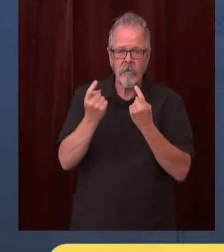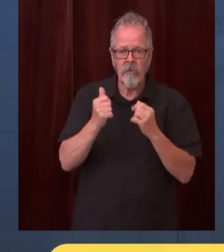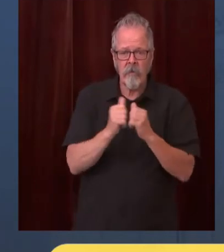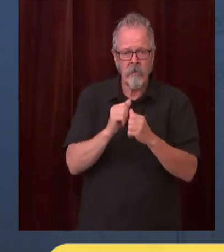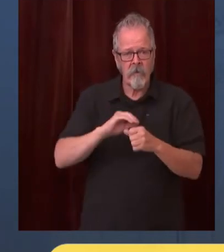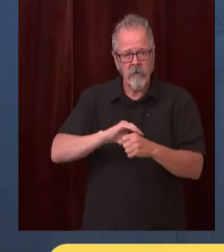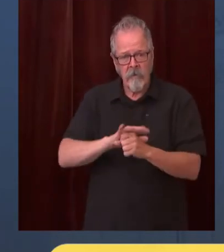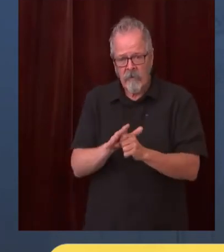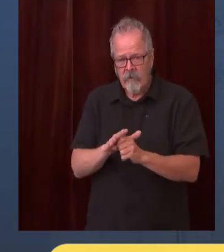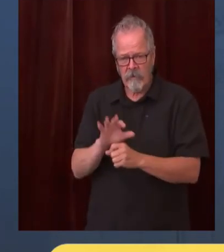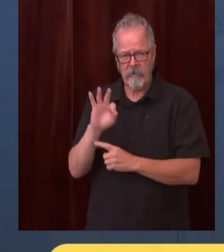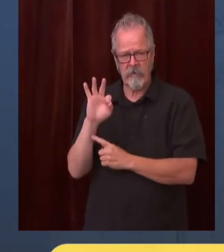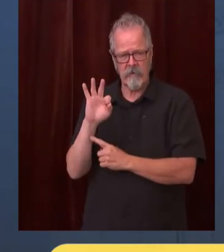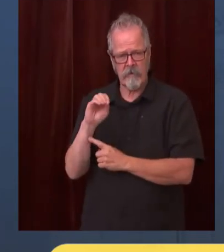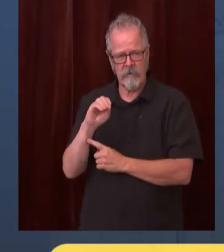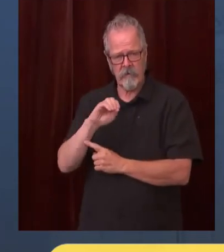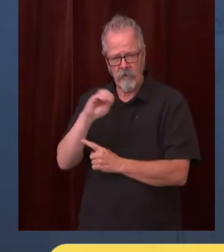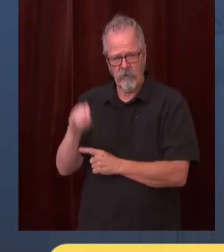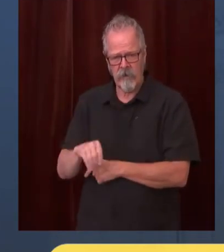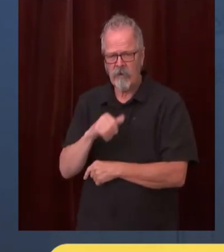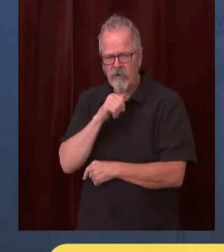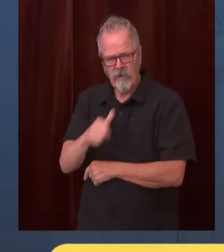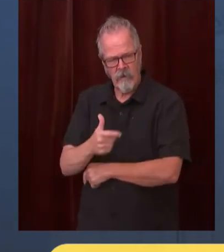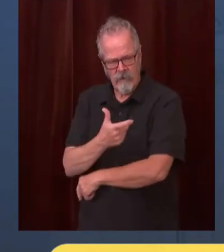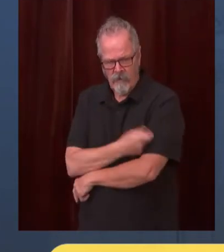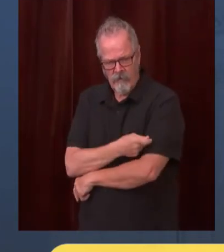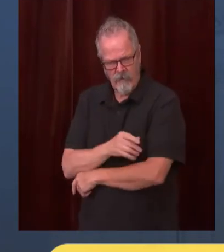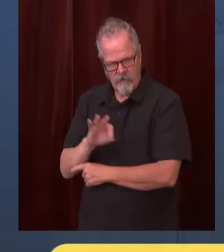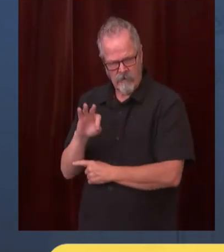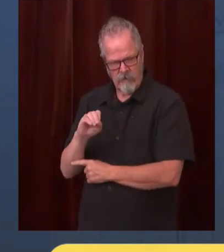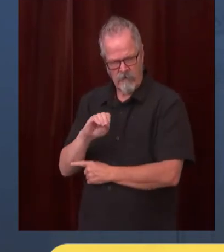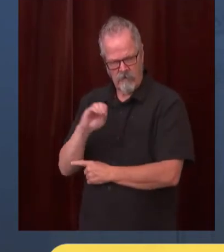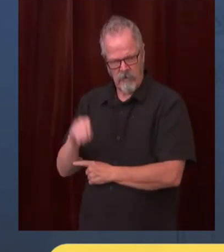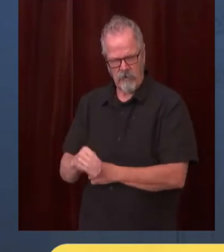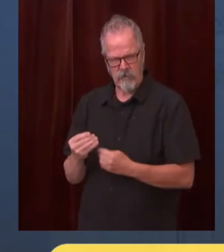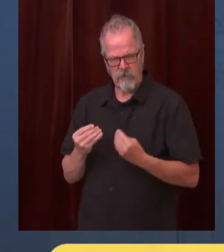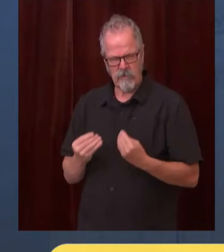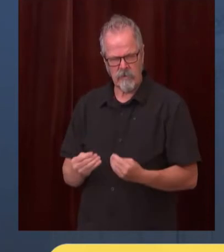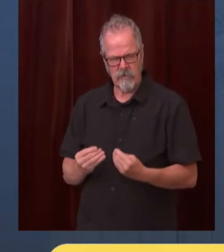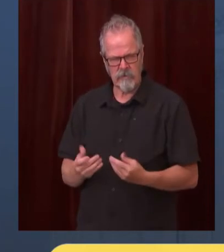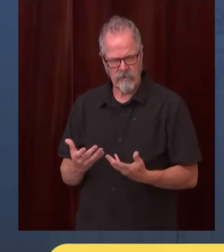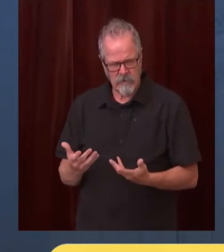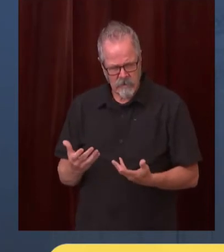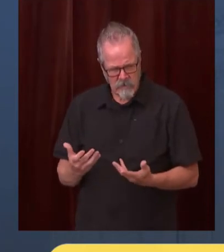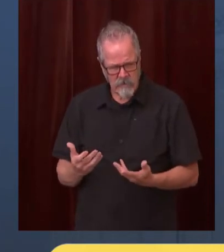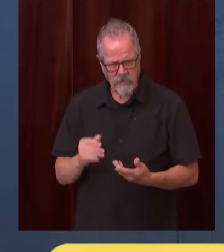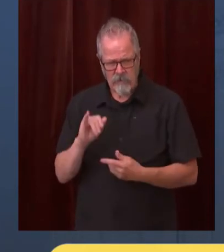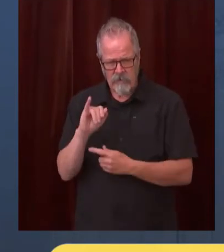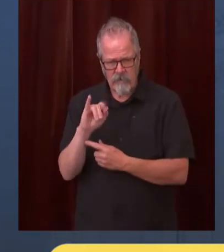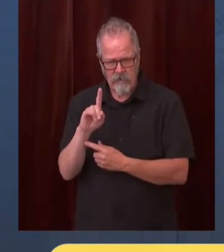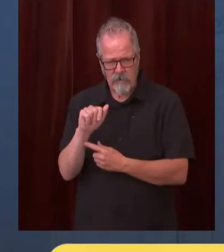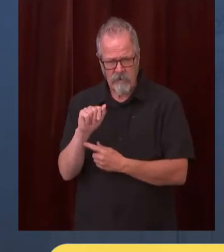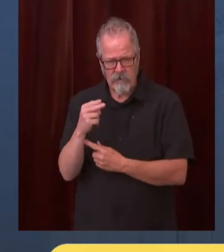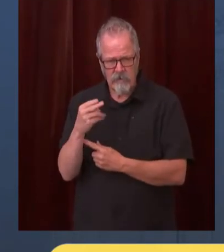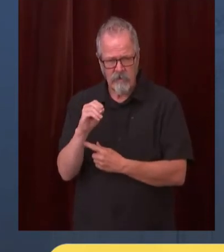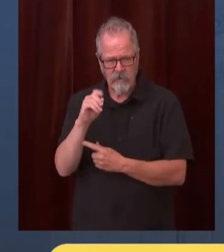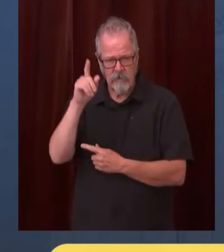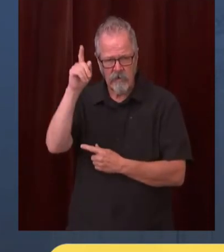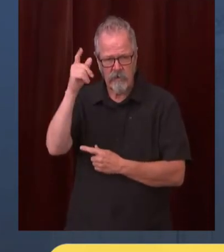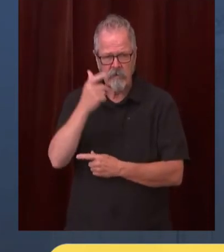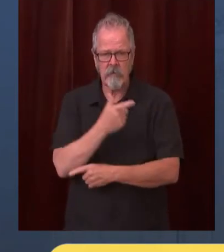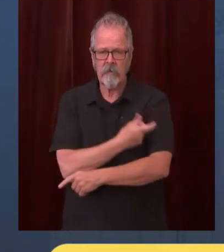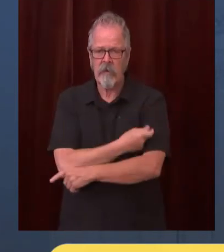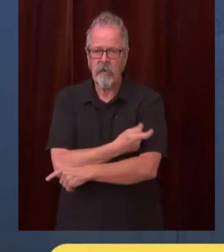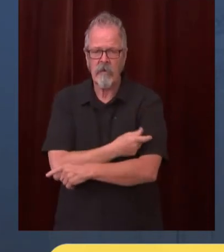care under a crisis standard of care because they've been overwhelmed with covet patients we certainly need our friends in in